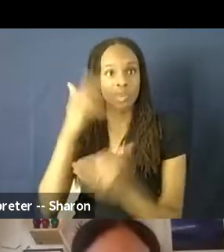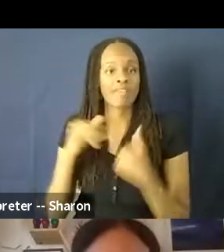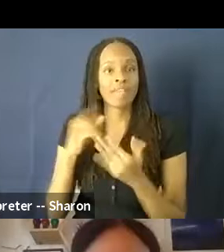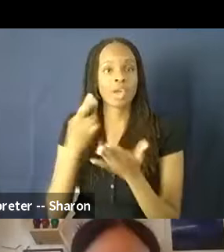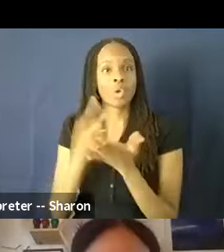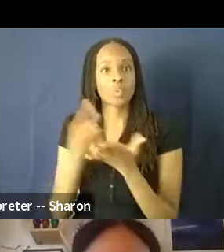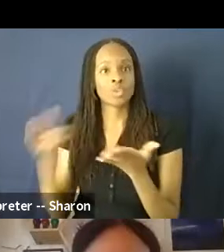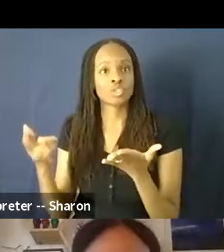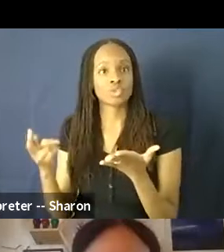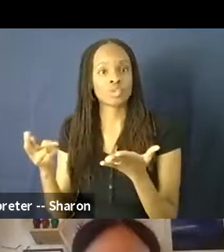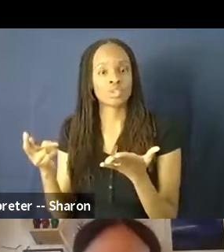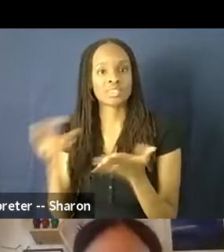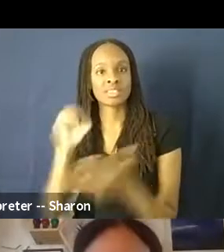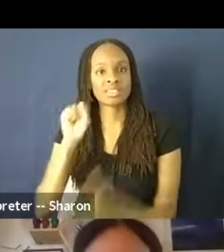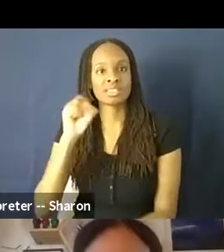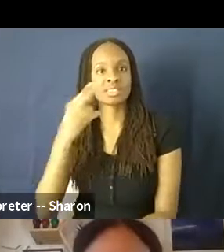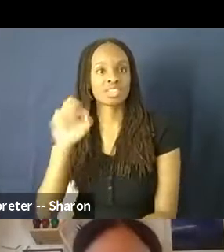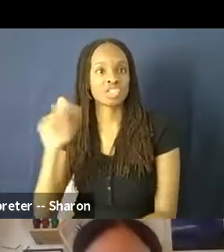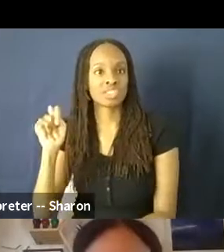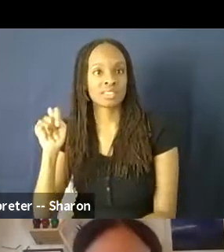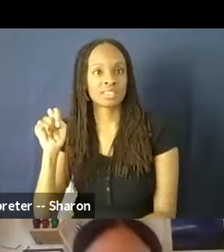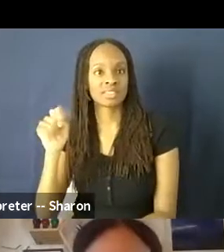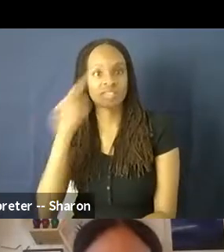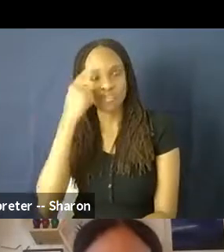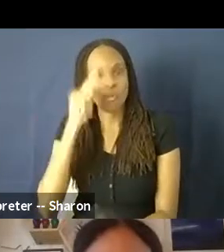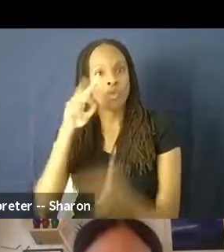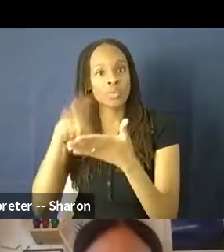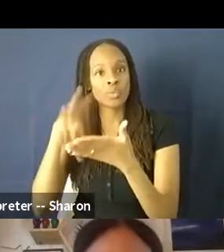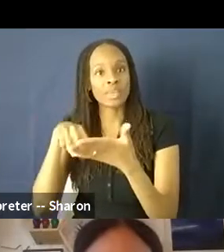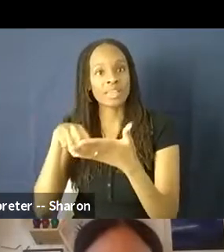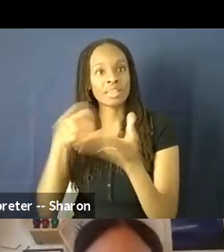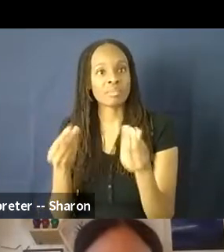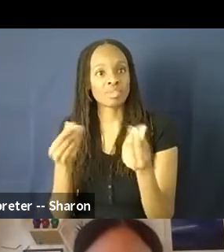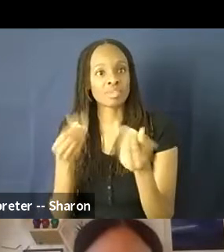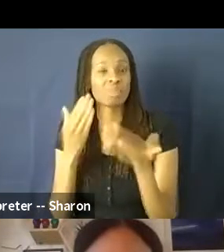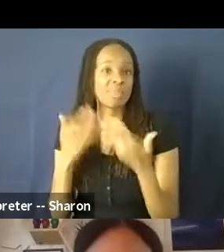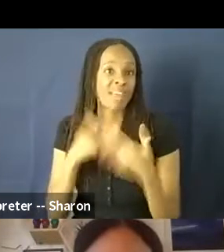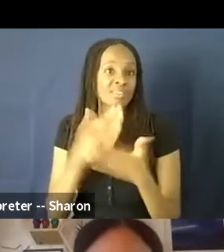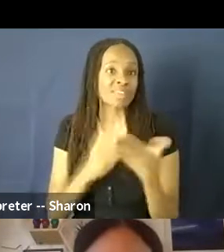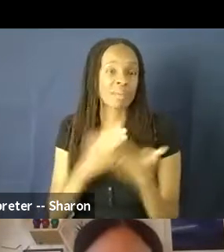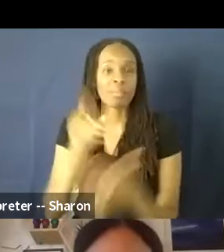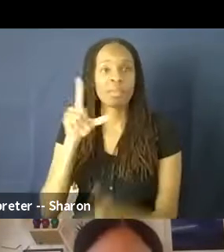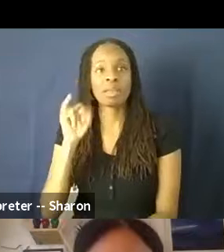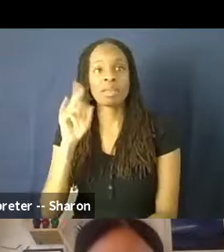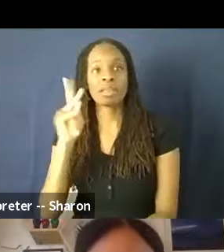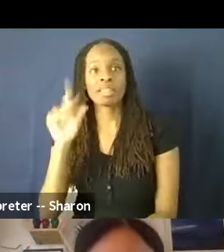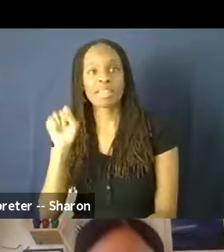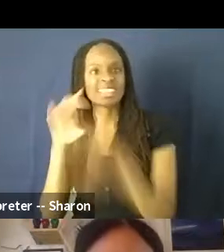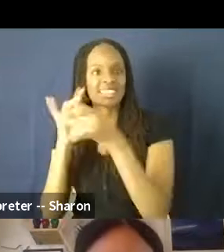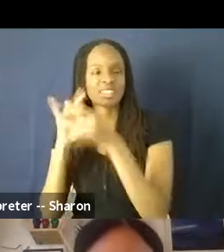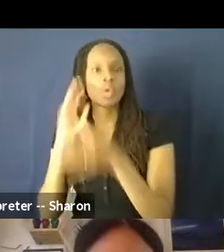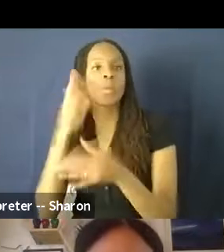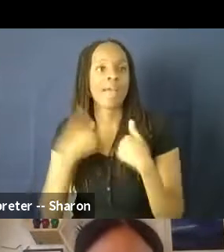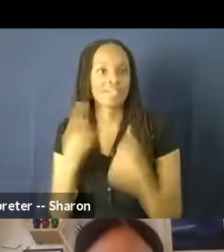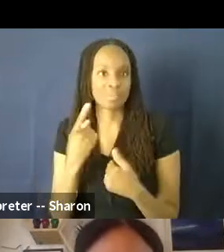sheet that will have further reading materials and they may have some links and things. So we're going to put something